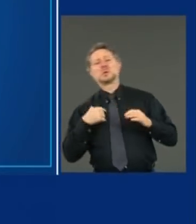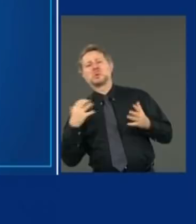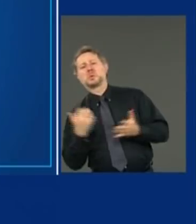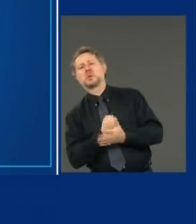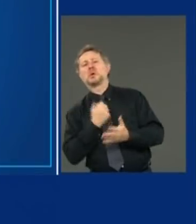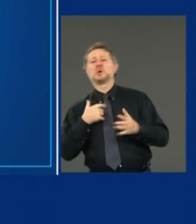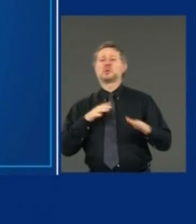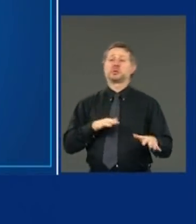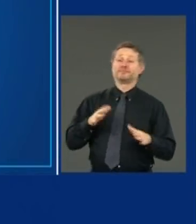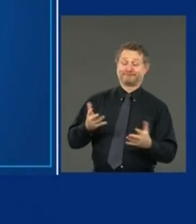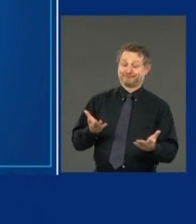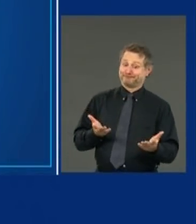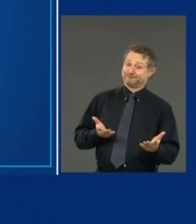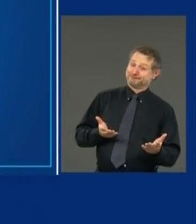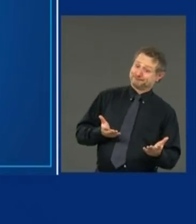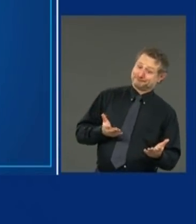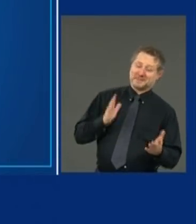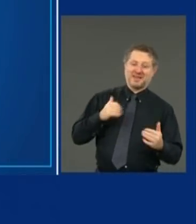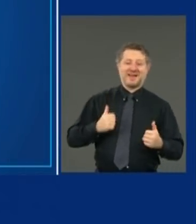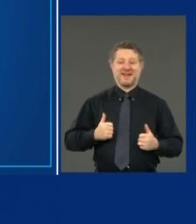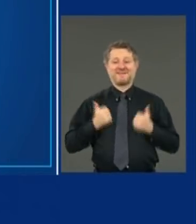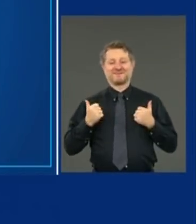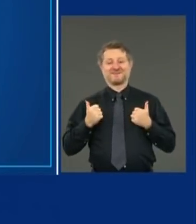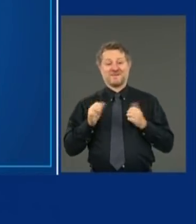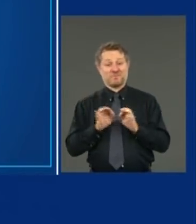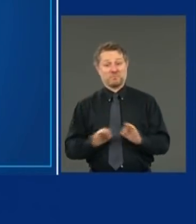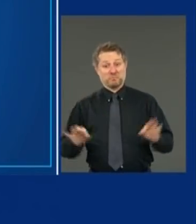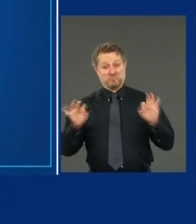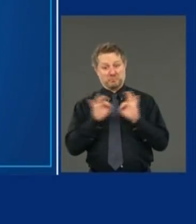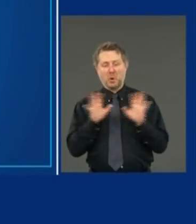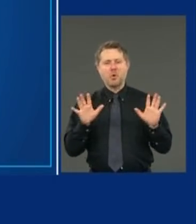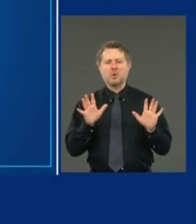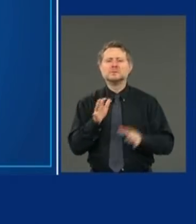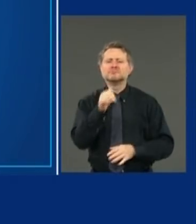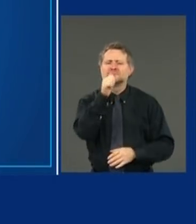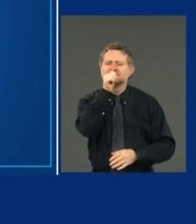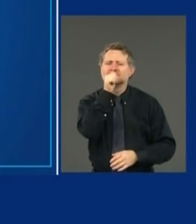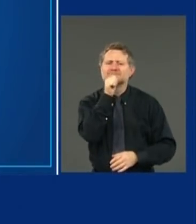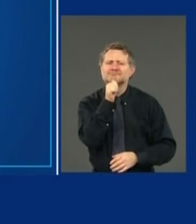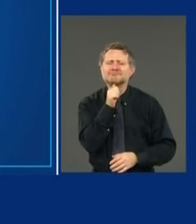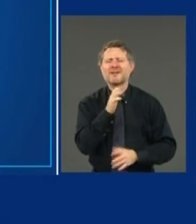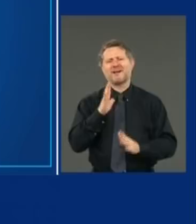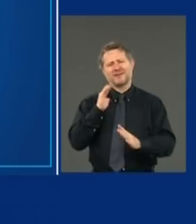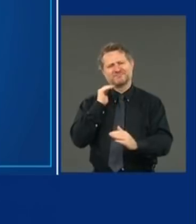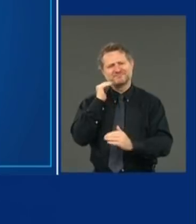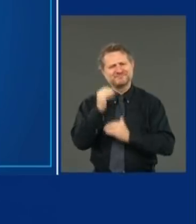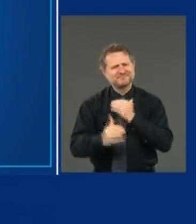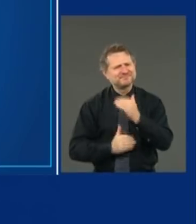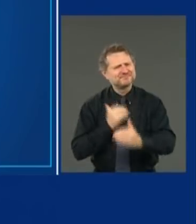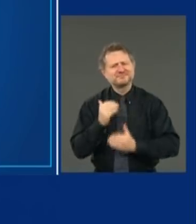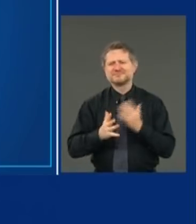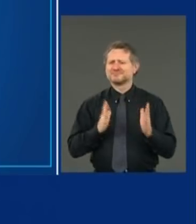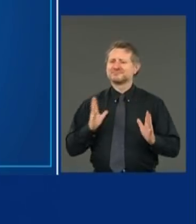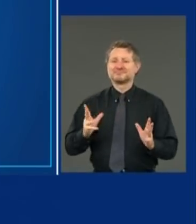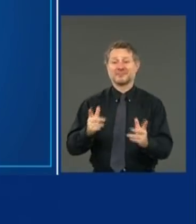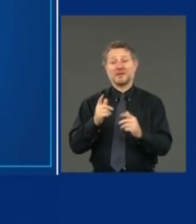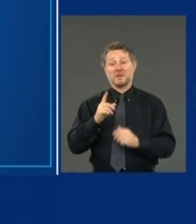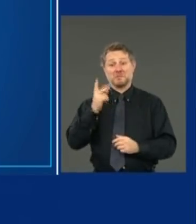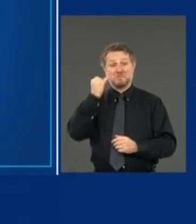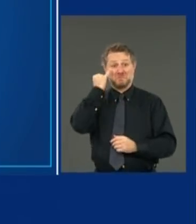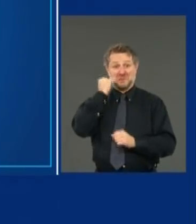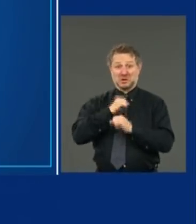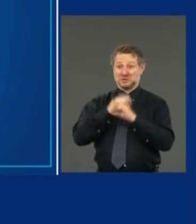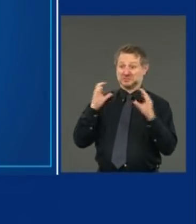Life is about stamina. Stamina. It's Memorial Day weekend. Imagine if you were in a real war,